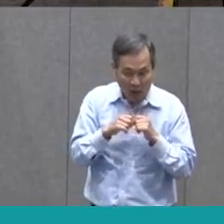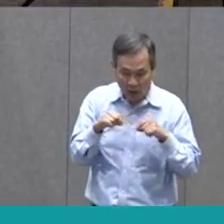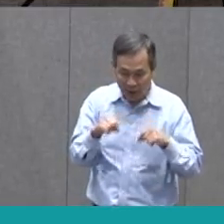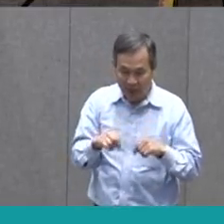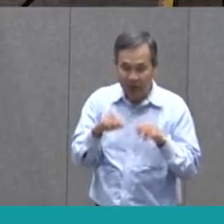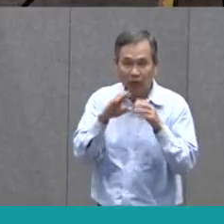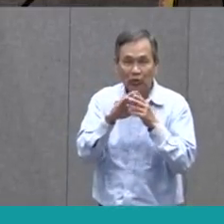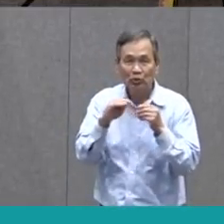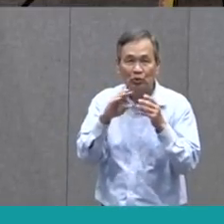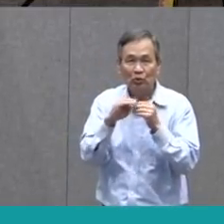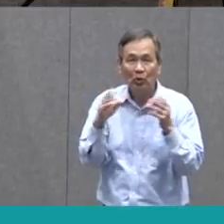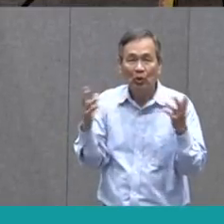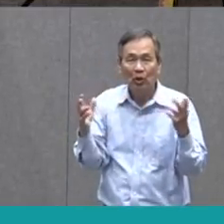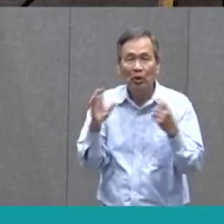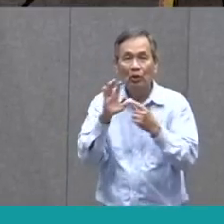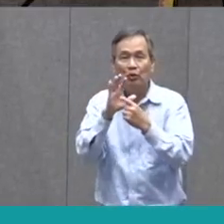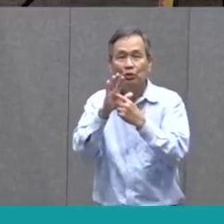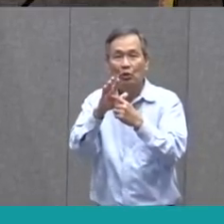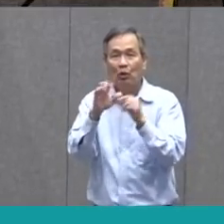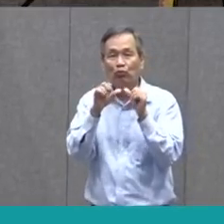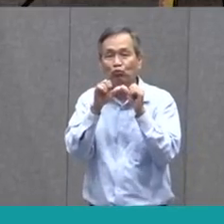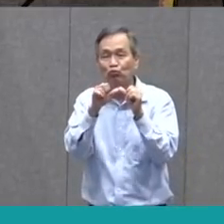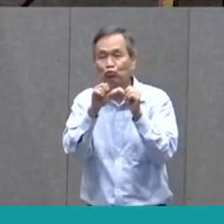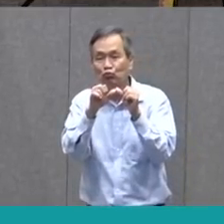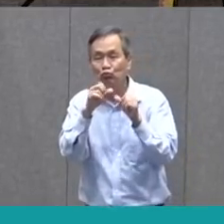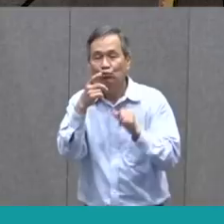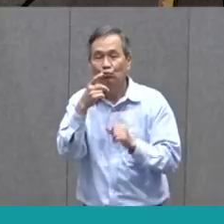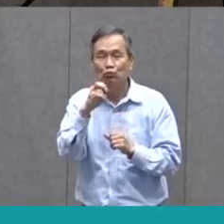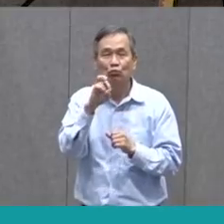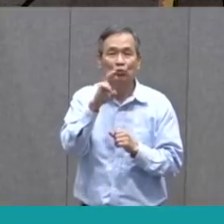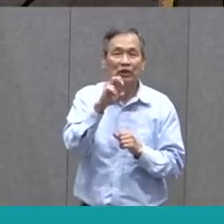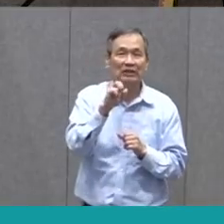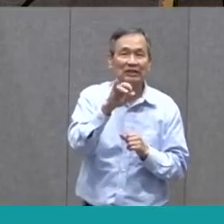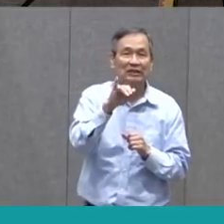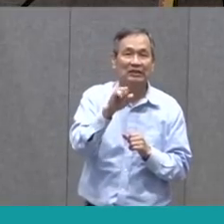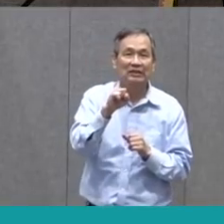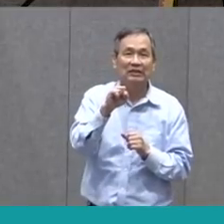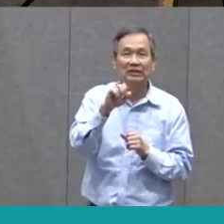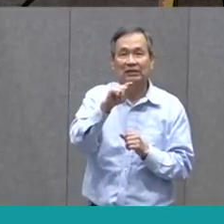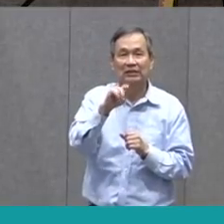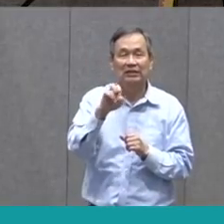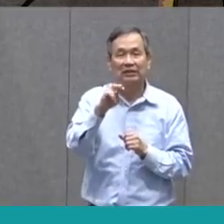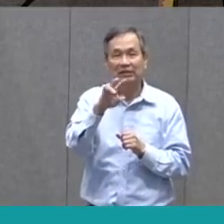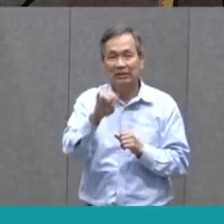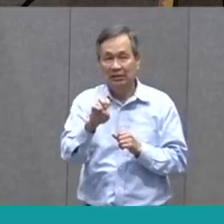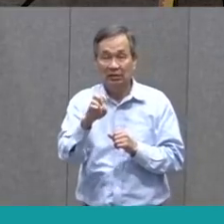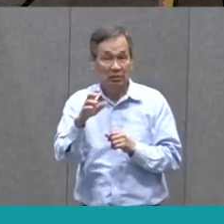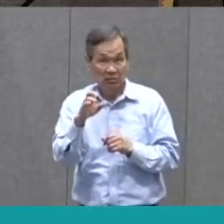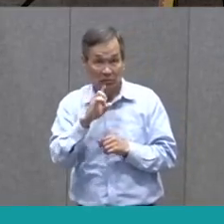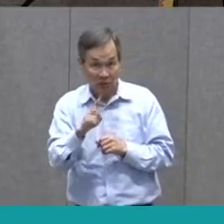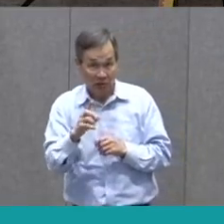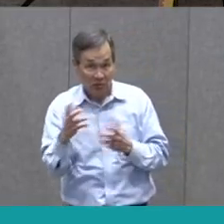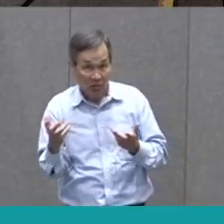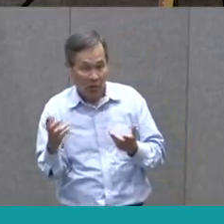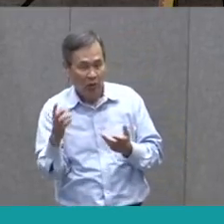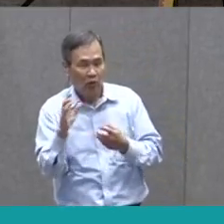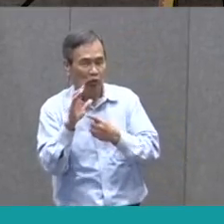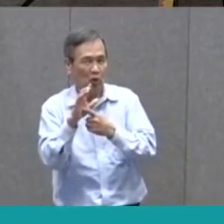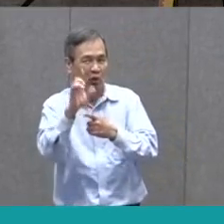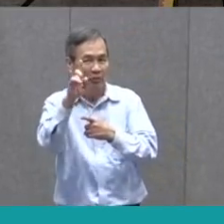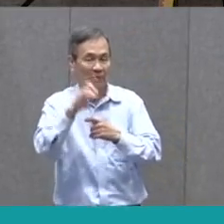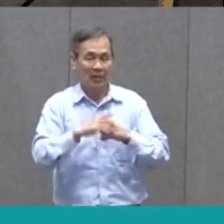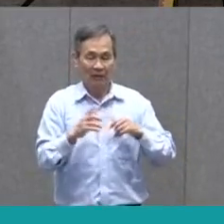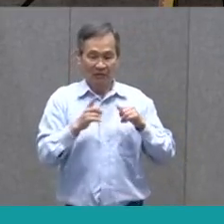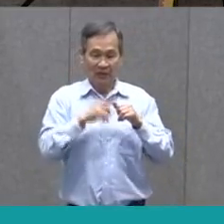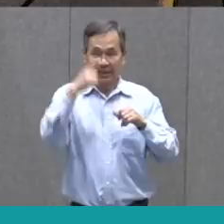show persistence? Or does it? I don't know, we'll have to see as we read it. so first I want us to